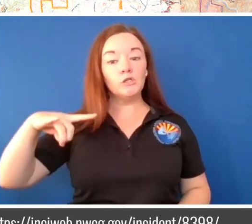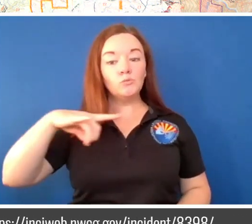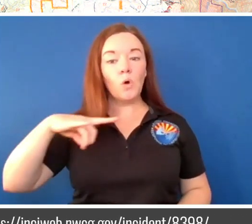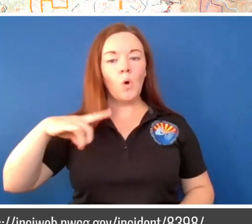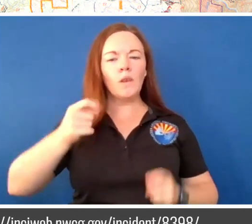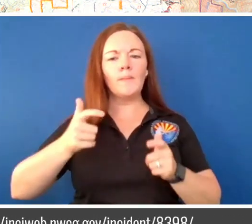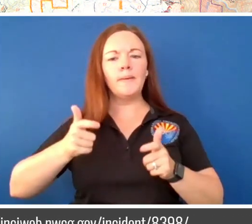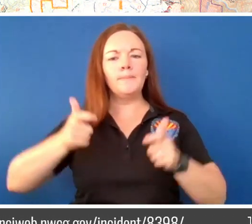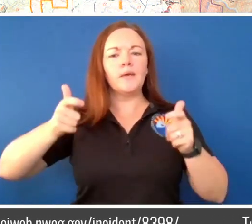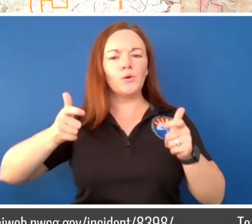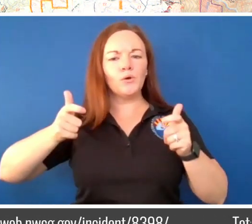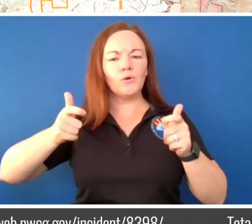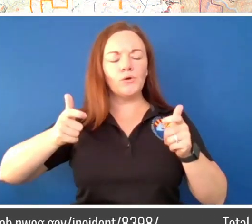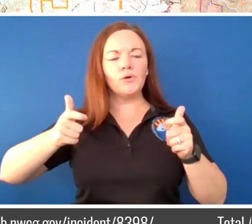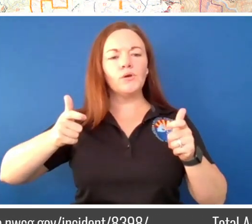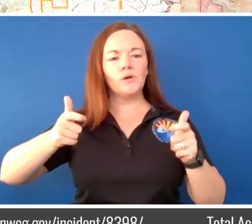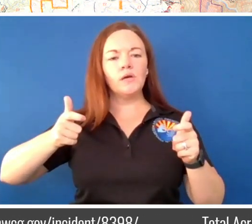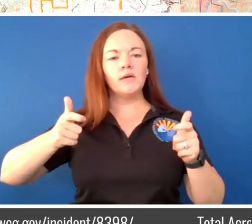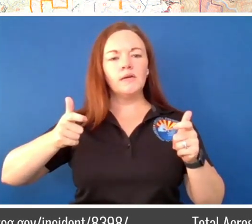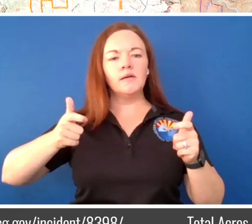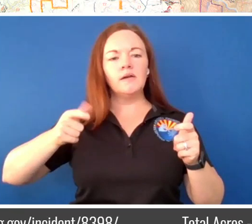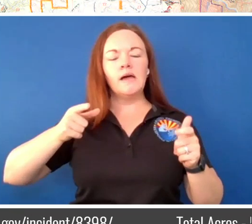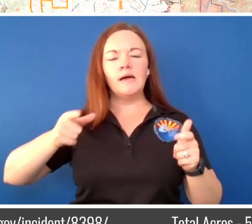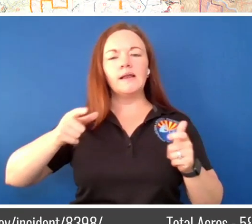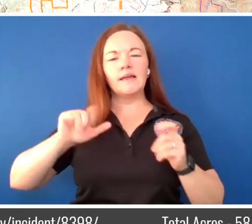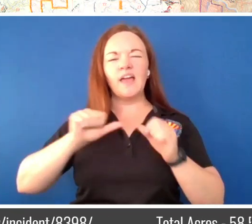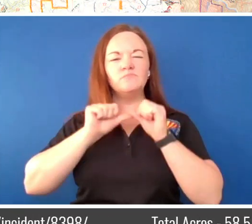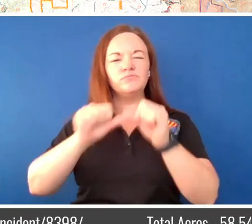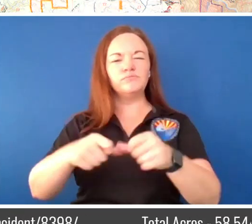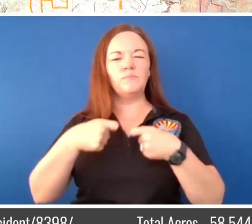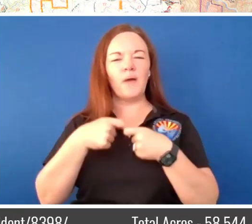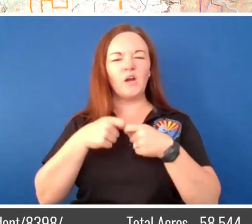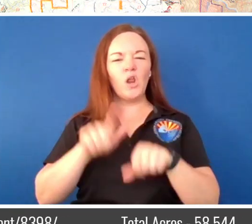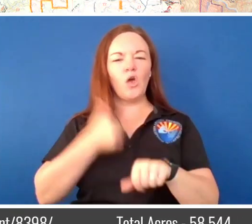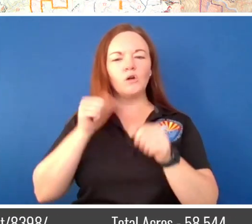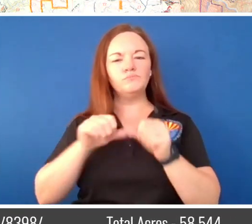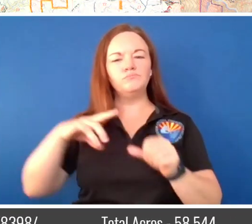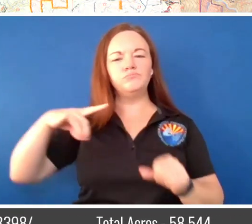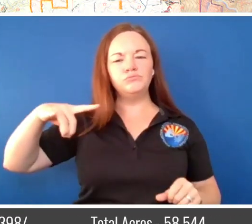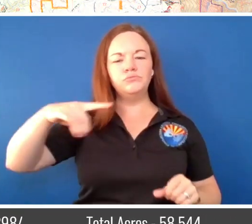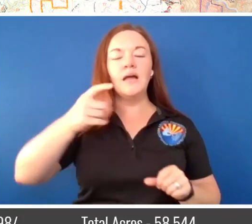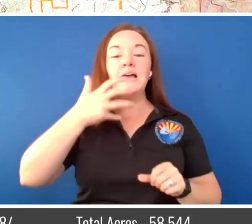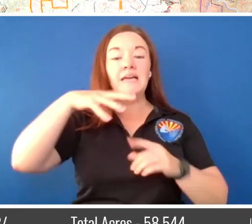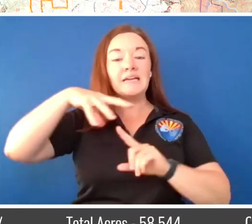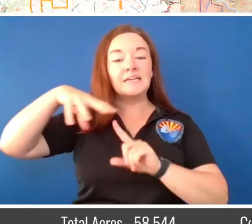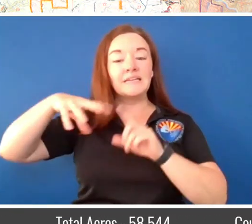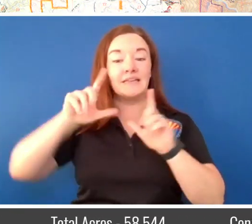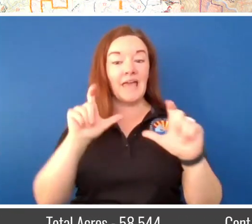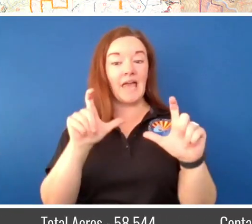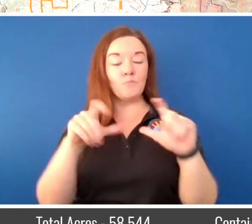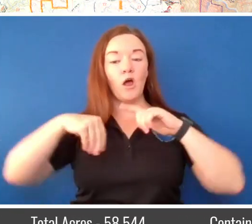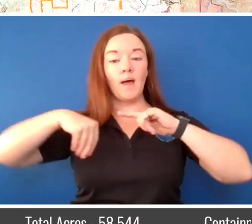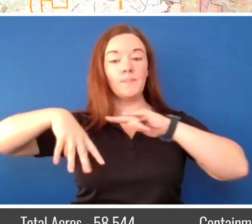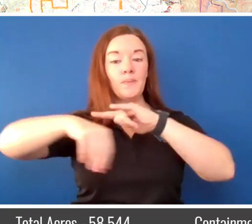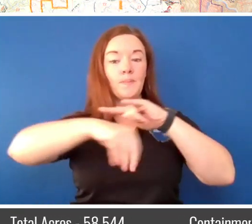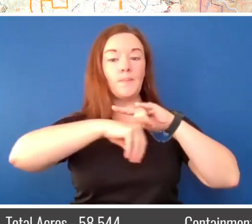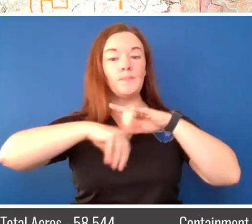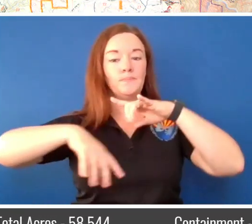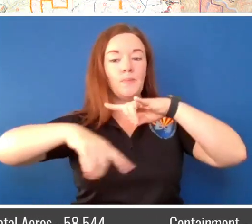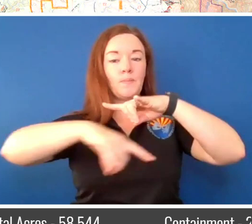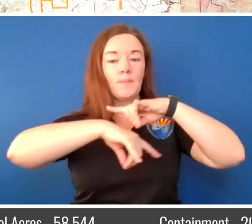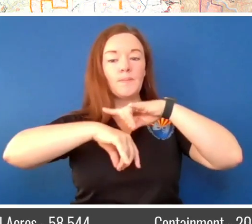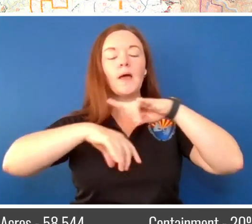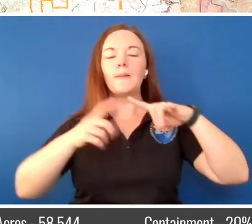ones, and those just have a longer battery life, a little bit better camera on them, but for the same use. So they're looking for